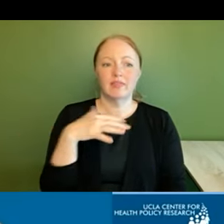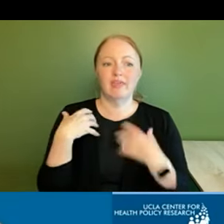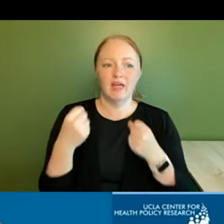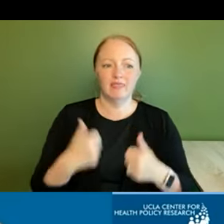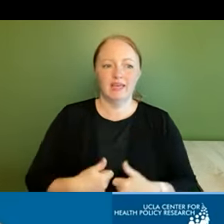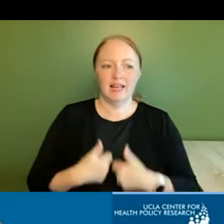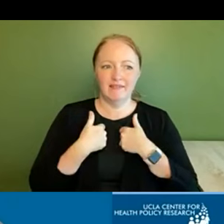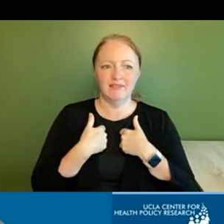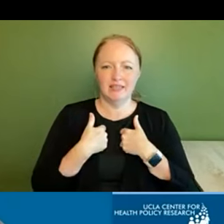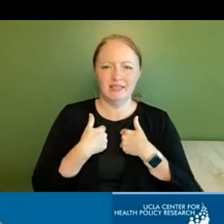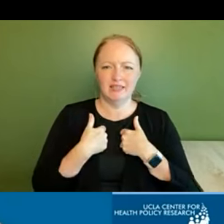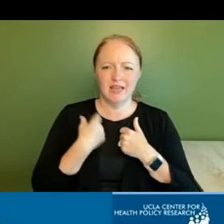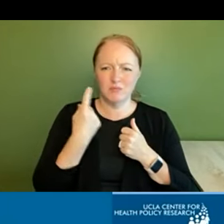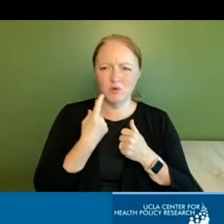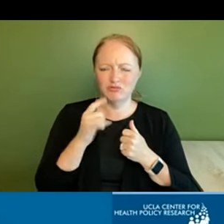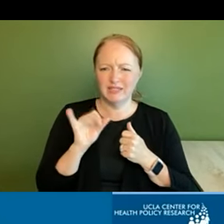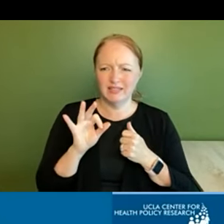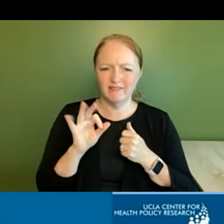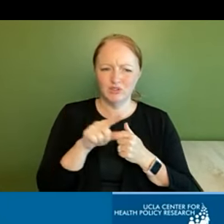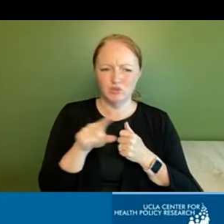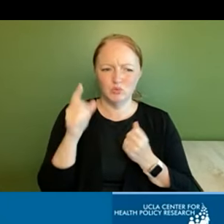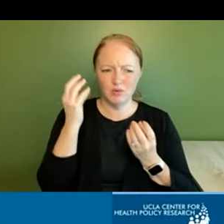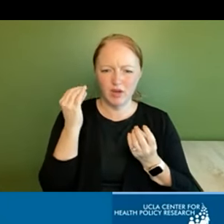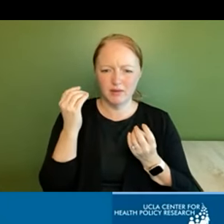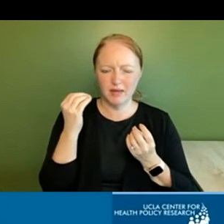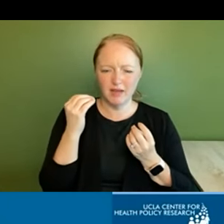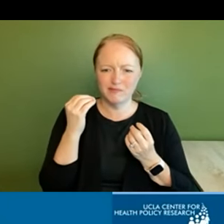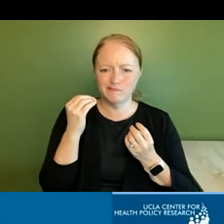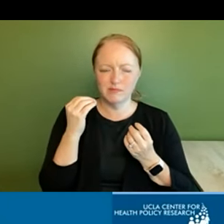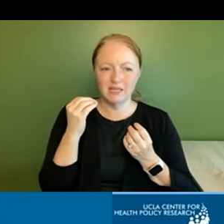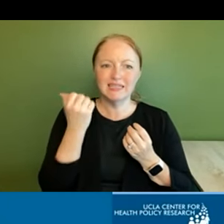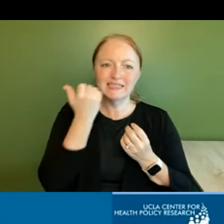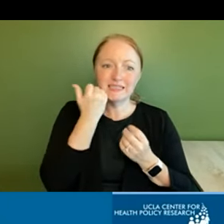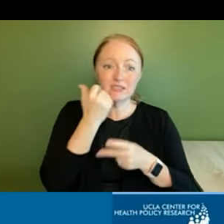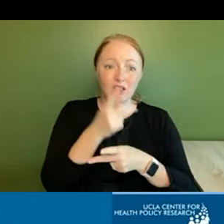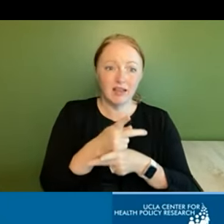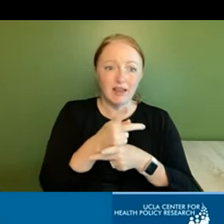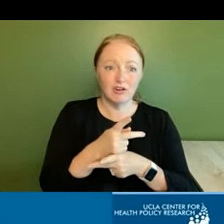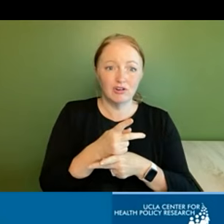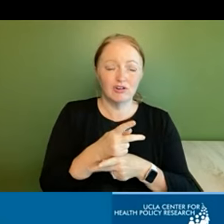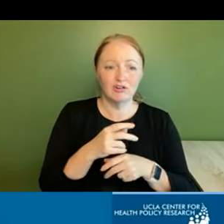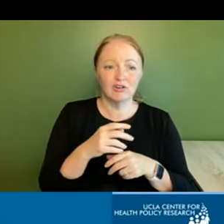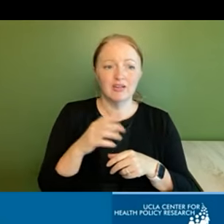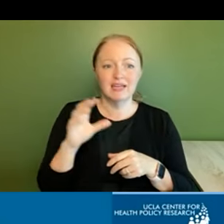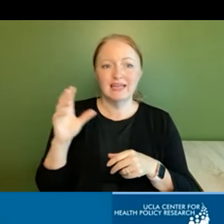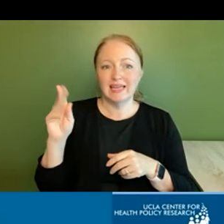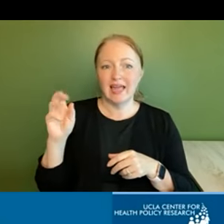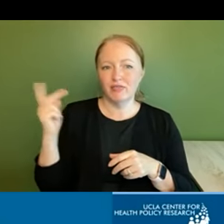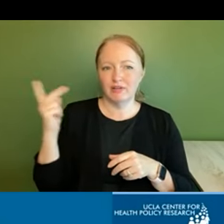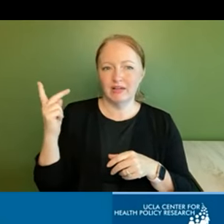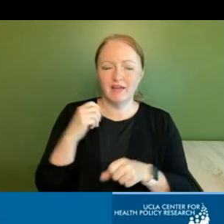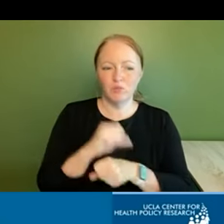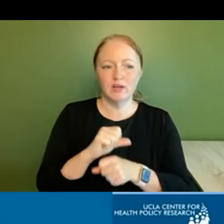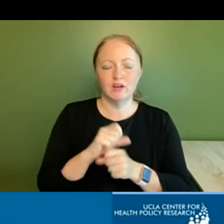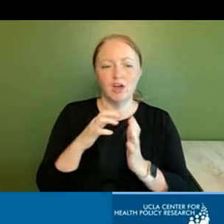and i'm wondering if you guys have thought about um dental care um catherine and i have been working on a